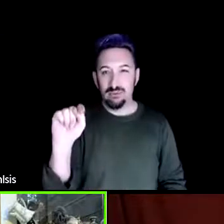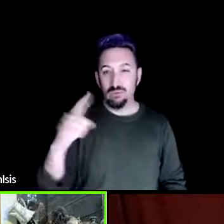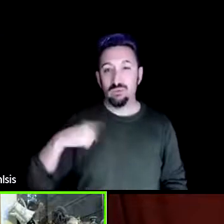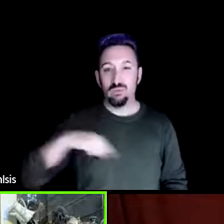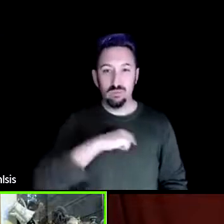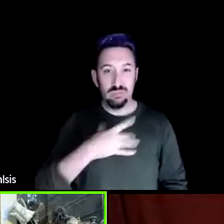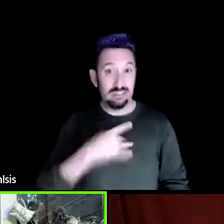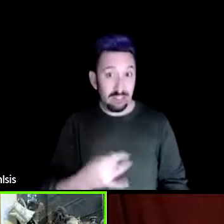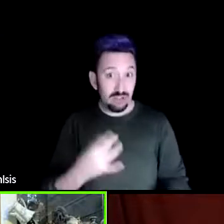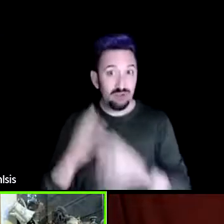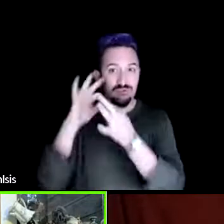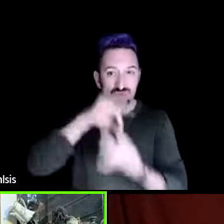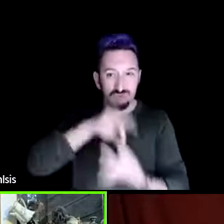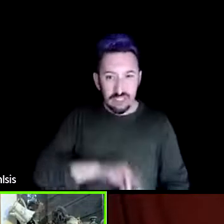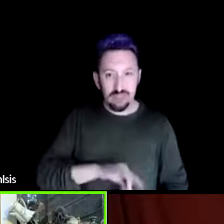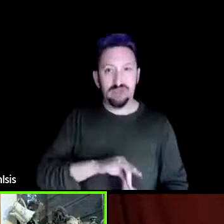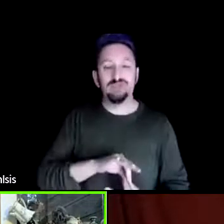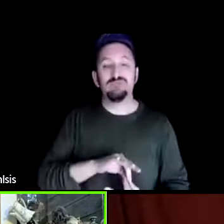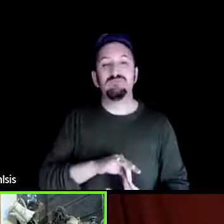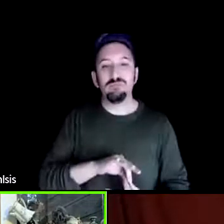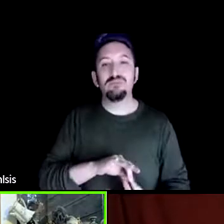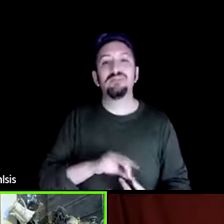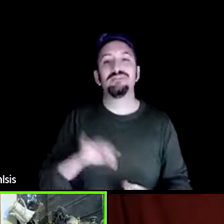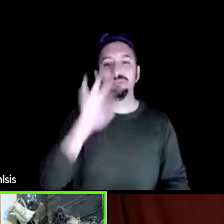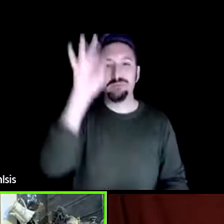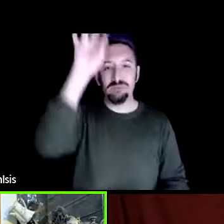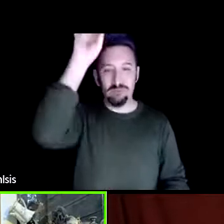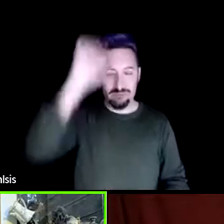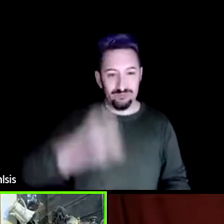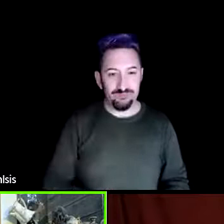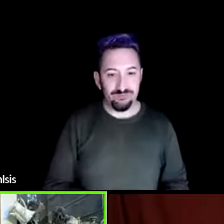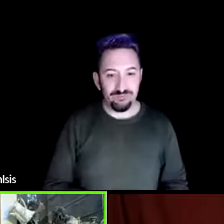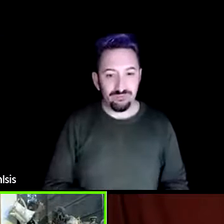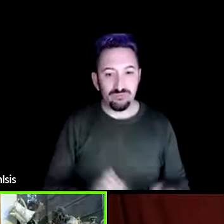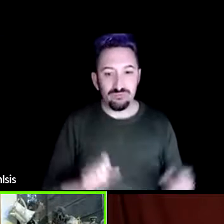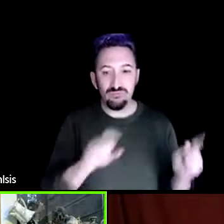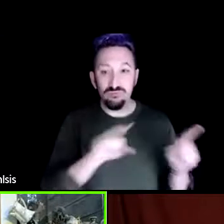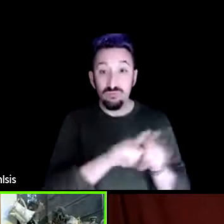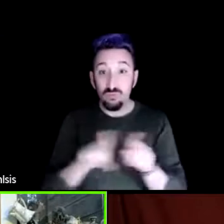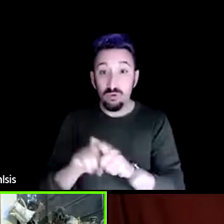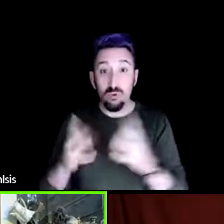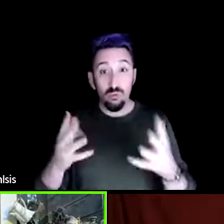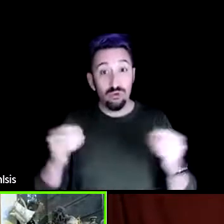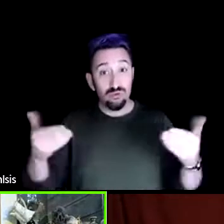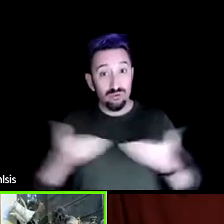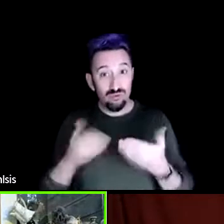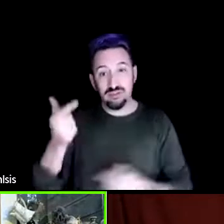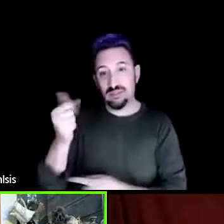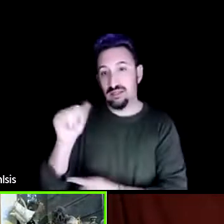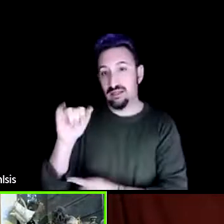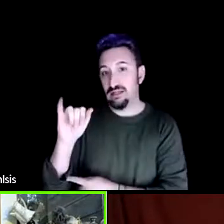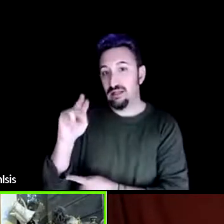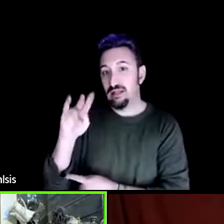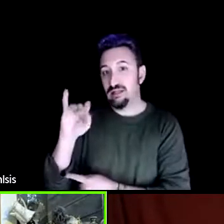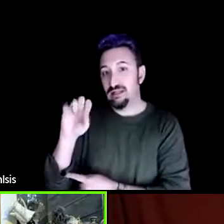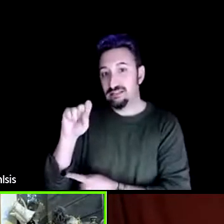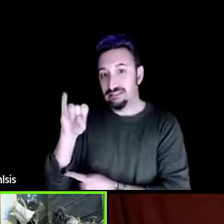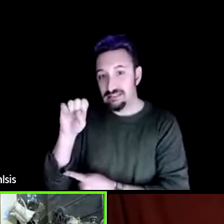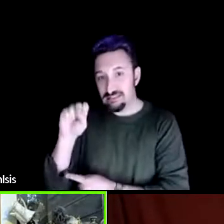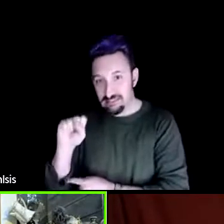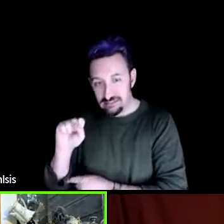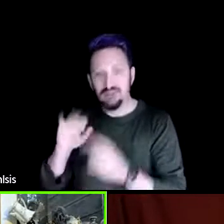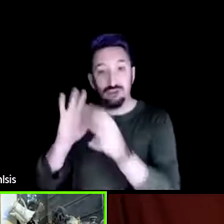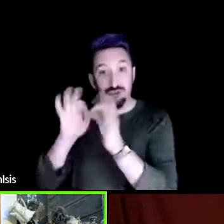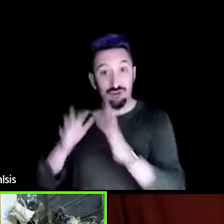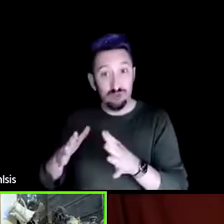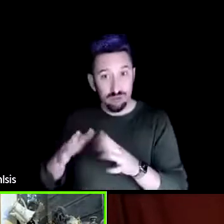spirit. I also want to just say, I also just Gyan Isis, who is interpreting for us so beautifully